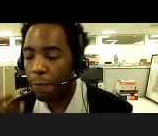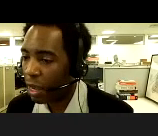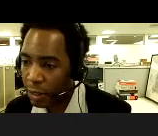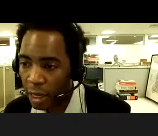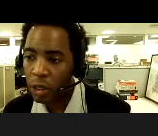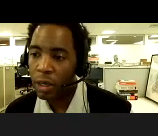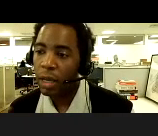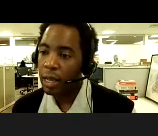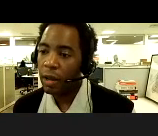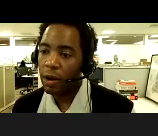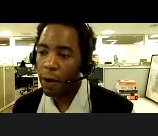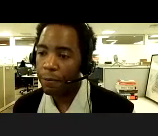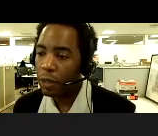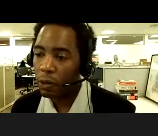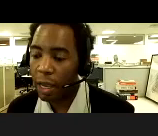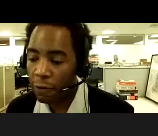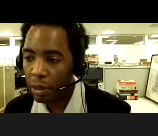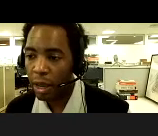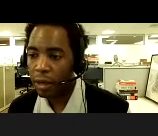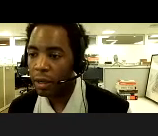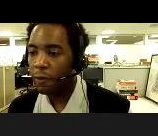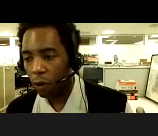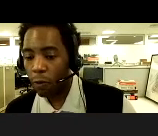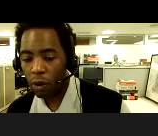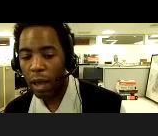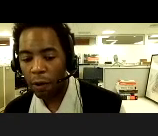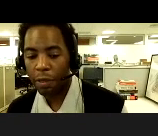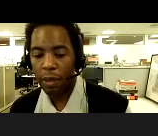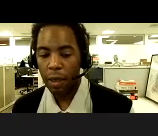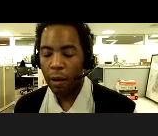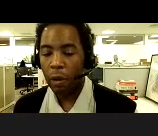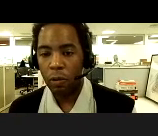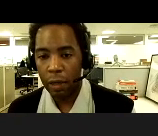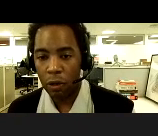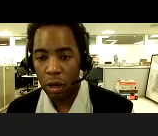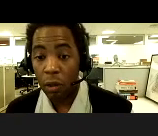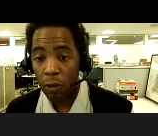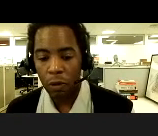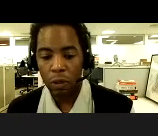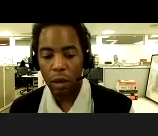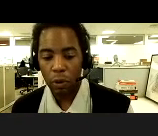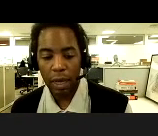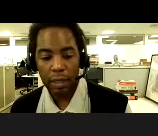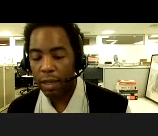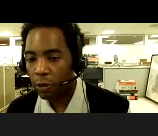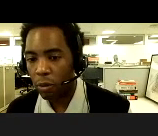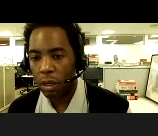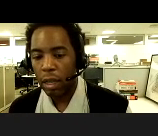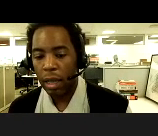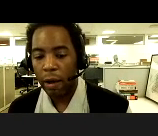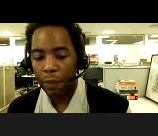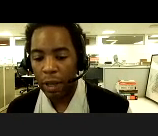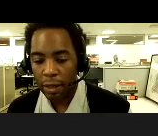you know, um, vaccination in their, um, you know, safety plan for their overall health. Um, also making sure to include folks who are engaged in sex